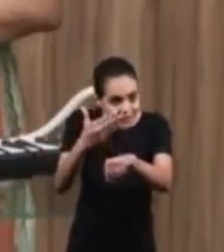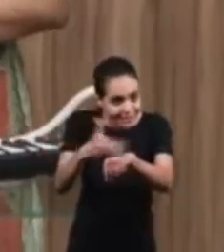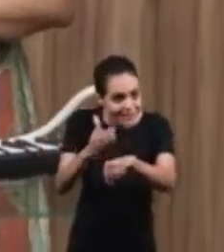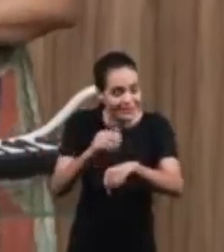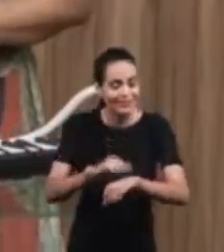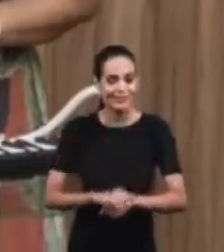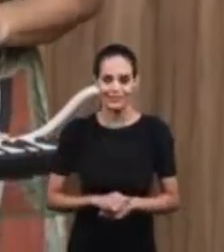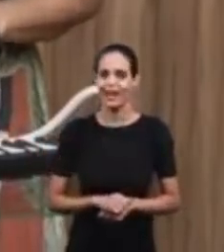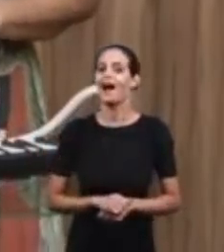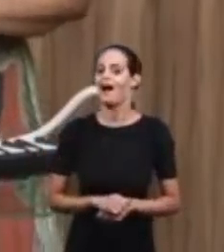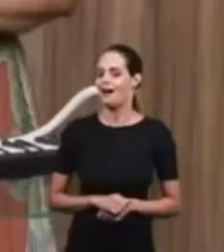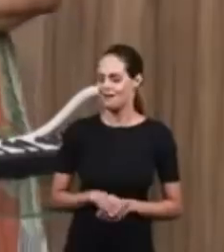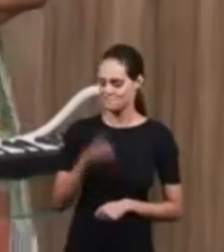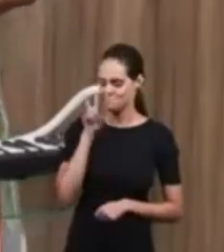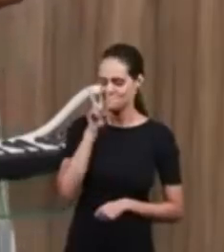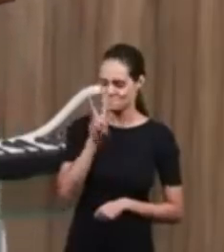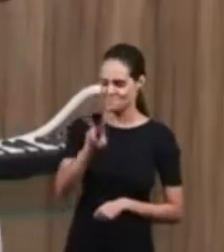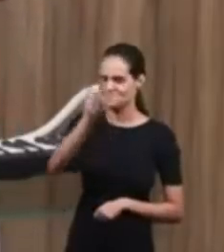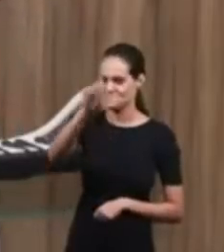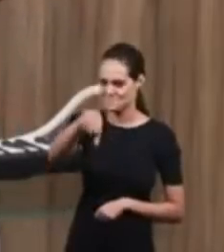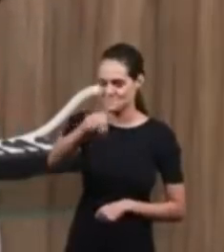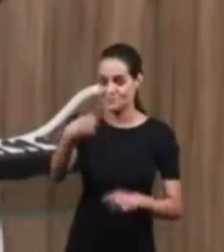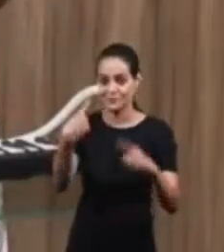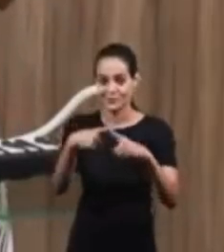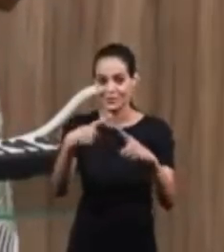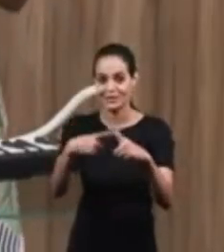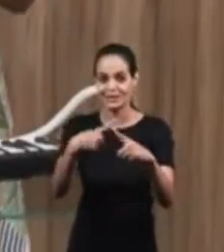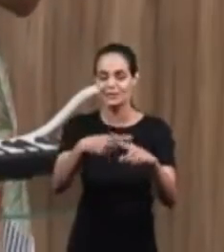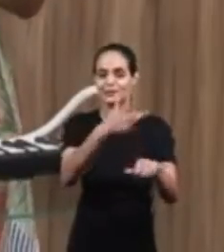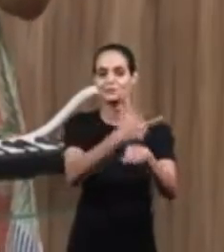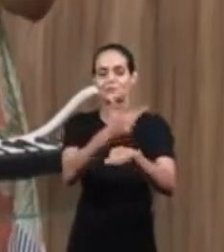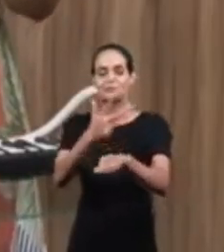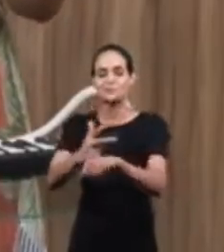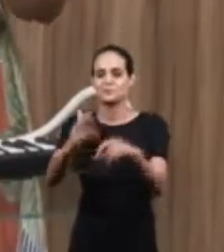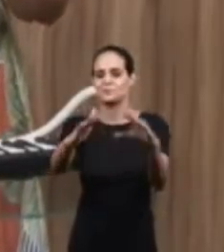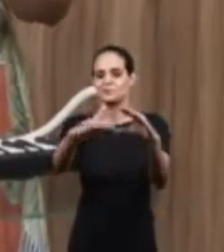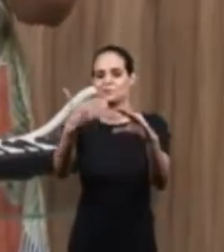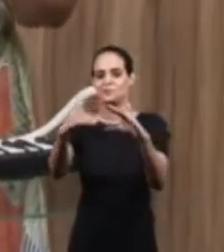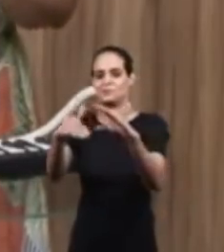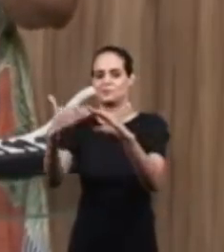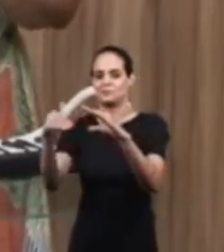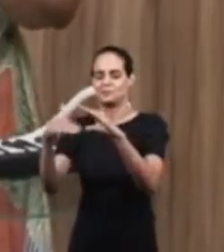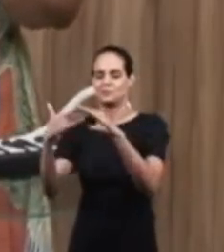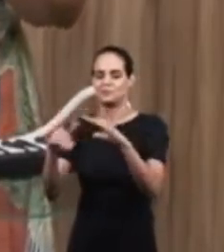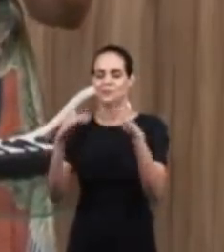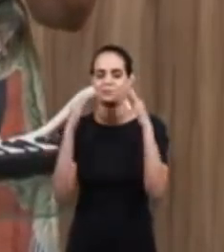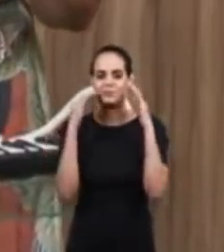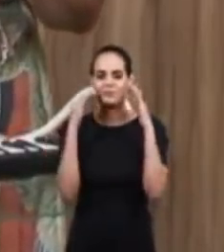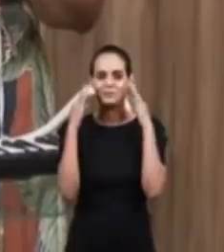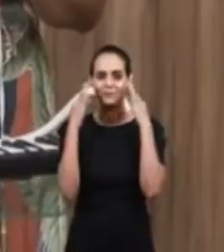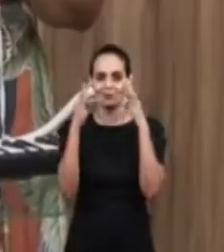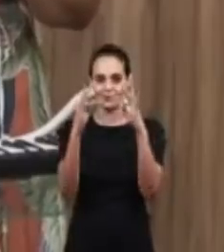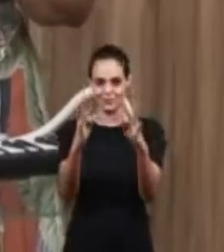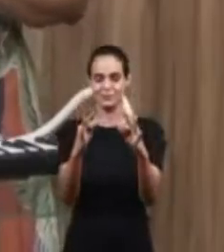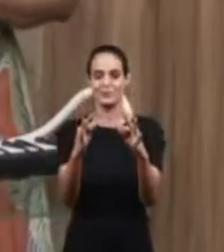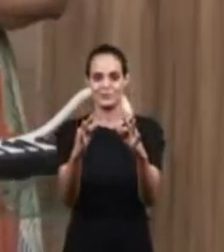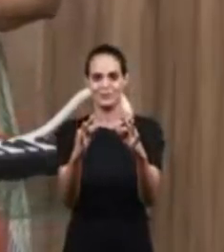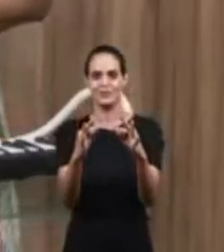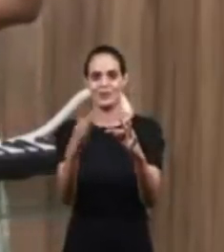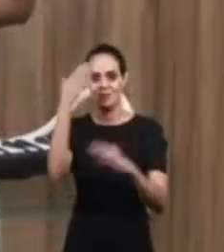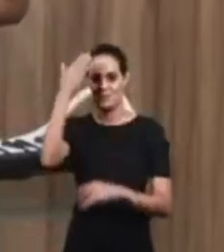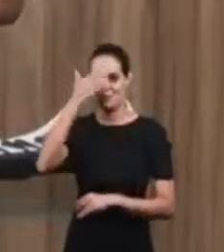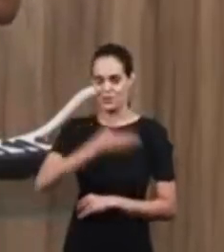We are seeing that you are because we have received many videos and testimonials not only playing the recorder and the